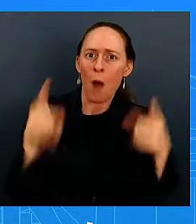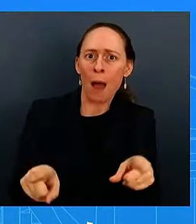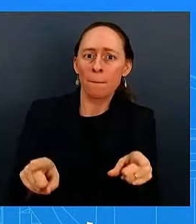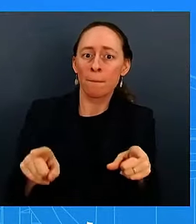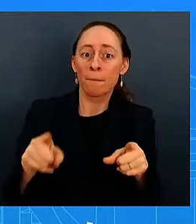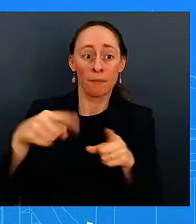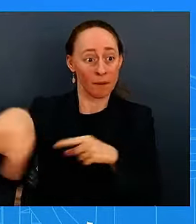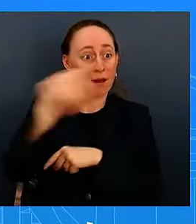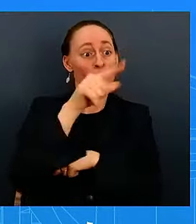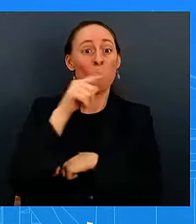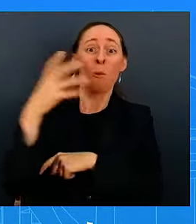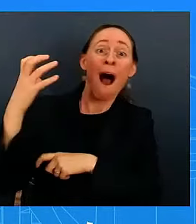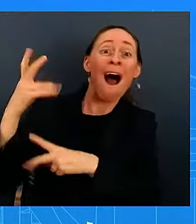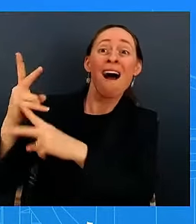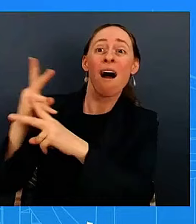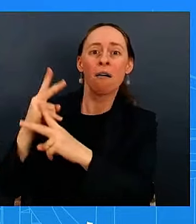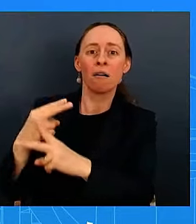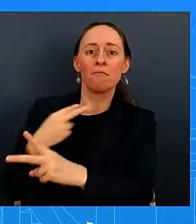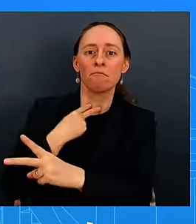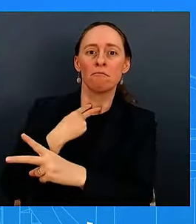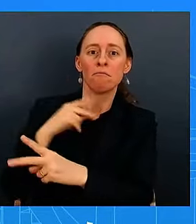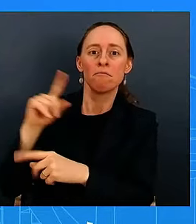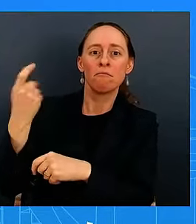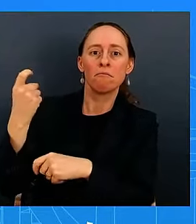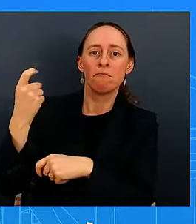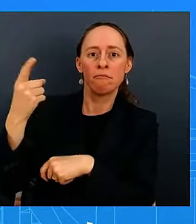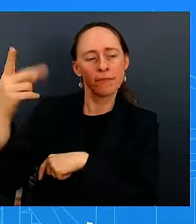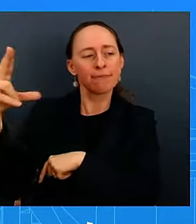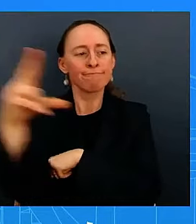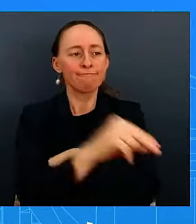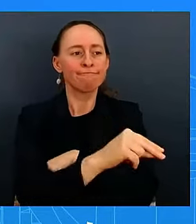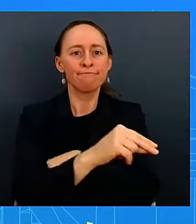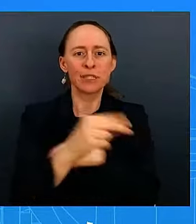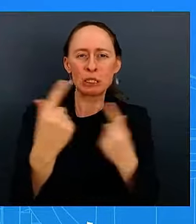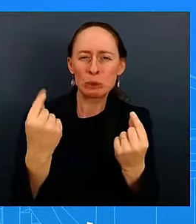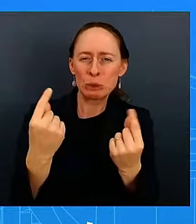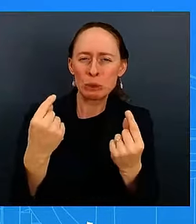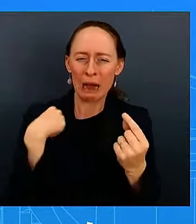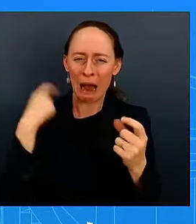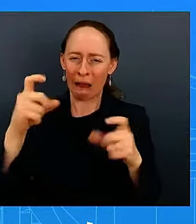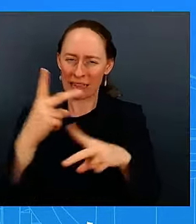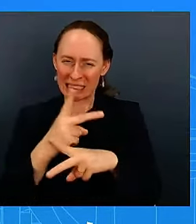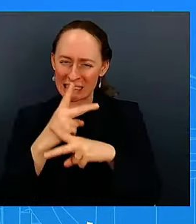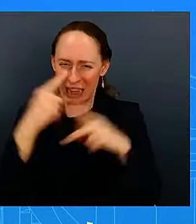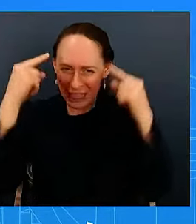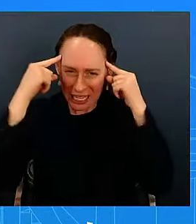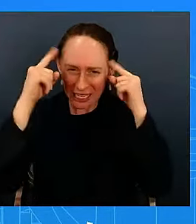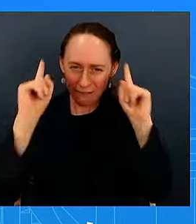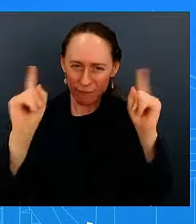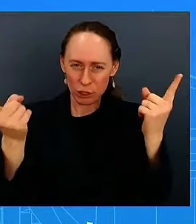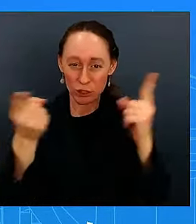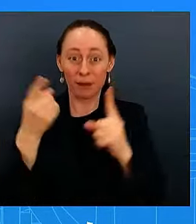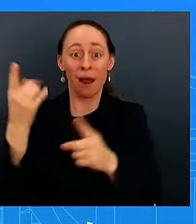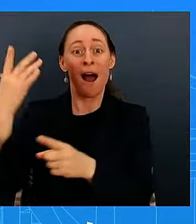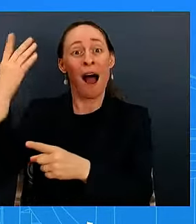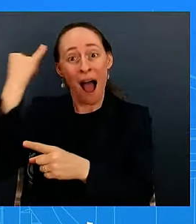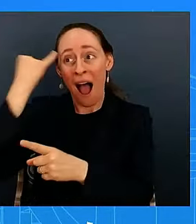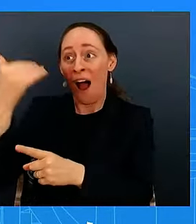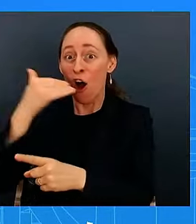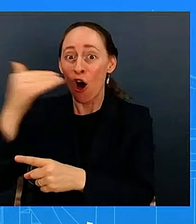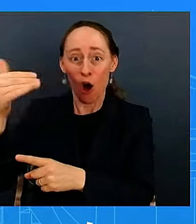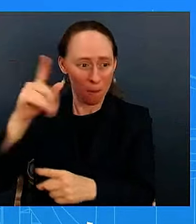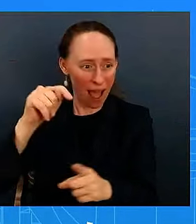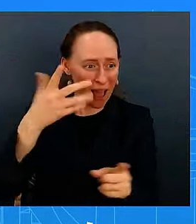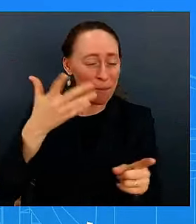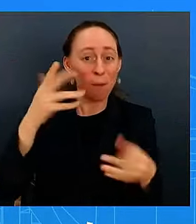companies won't sell it to them so i think you have to be careful about unintended consequences what i will say is that this administration has taken a very forward